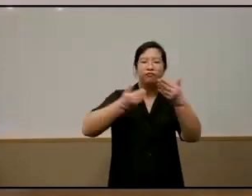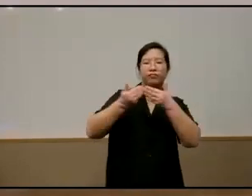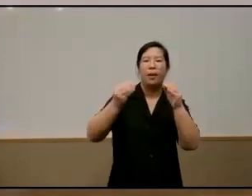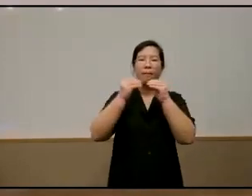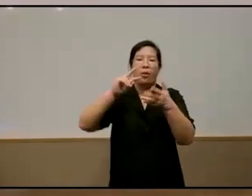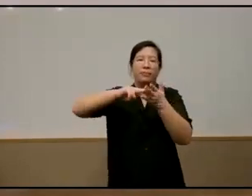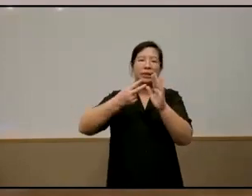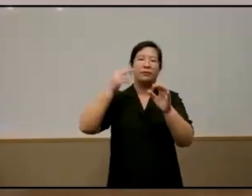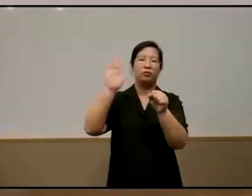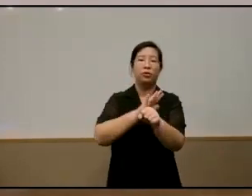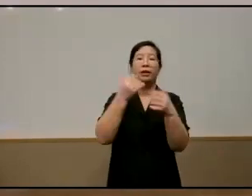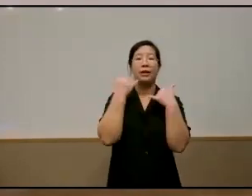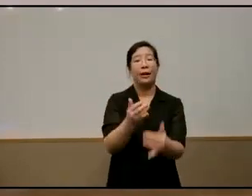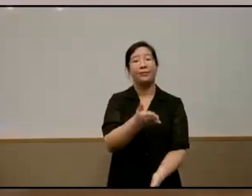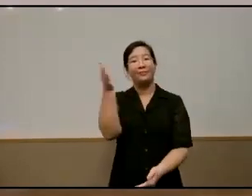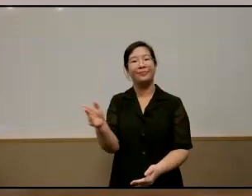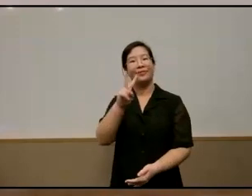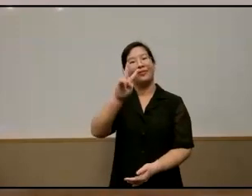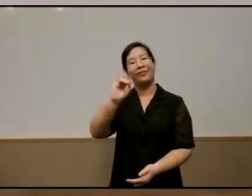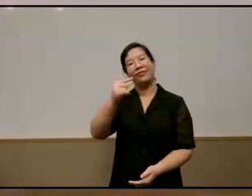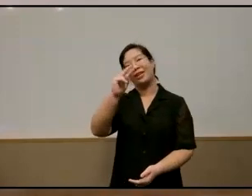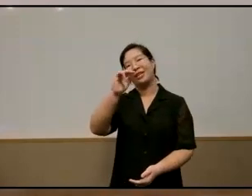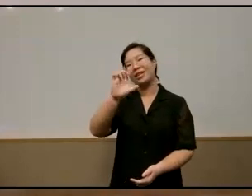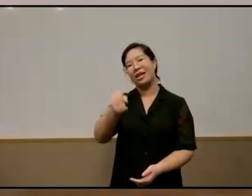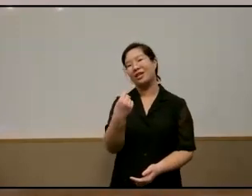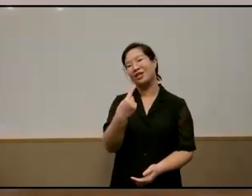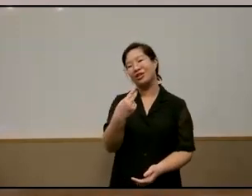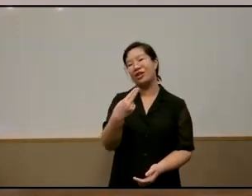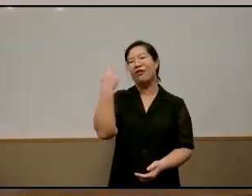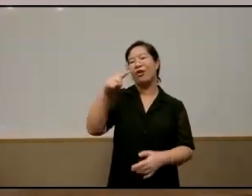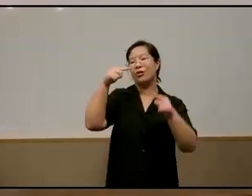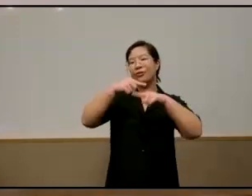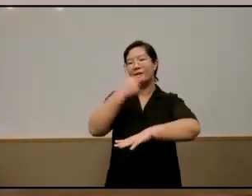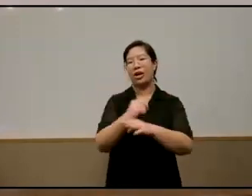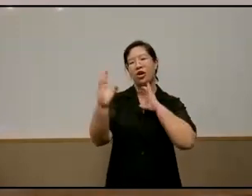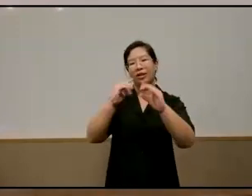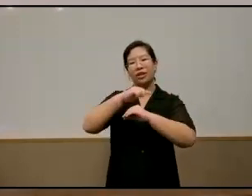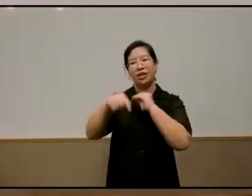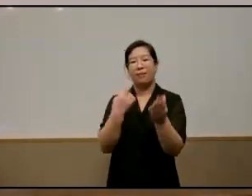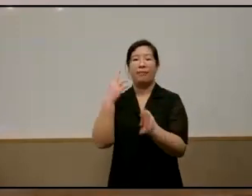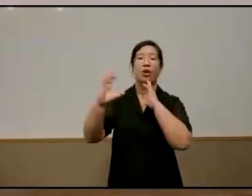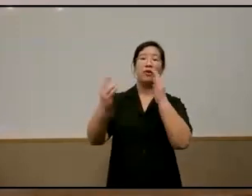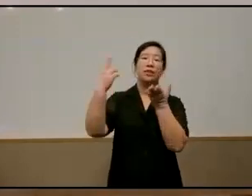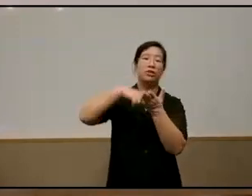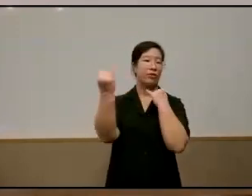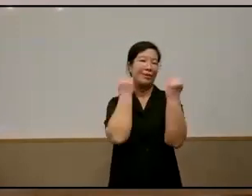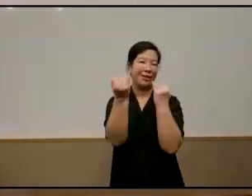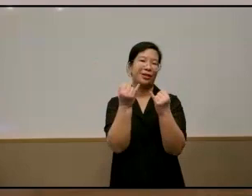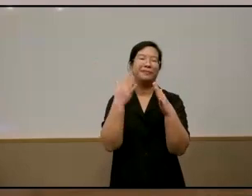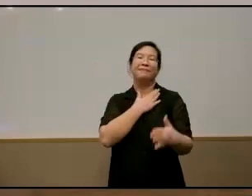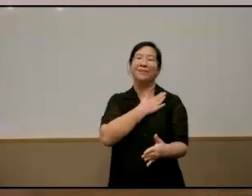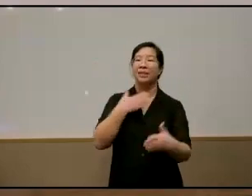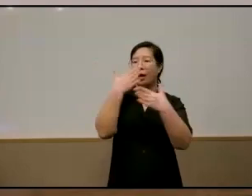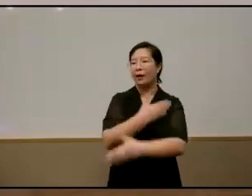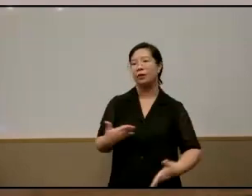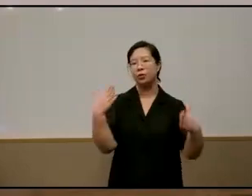further ado i pass my time to vignesh our esteemed moderator for today's conversation reimagined and an unequal star please enjoy